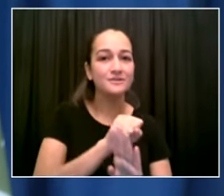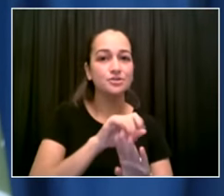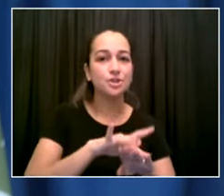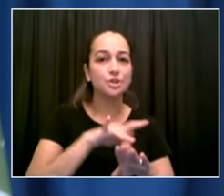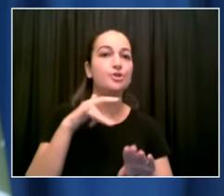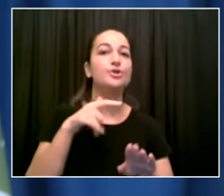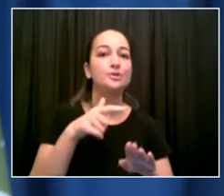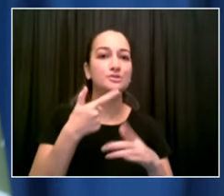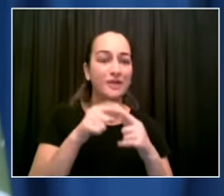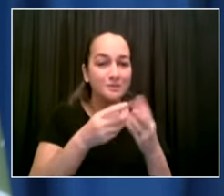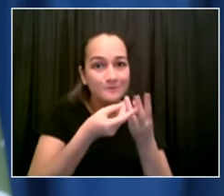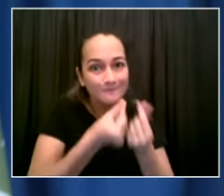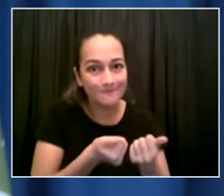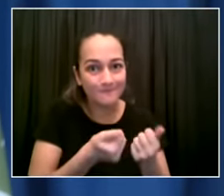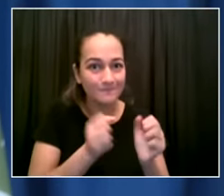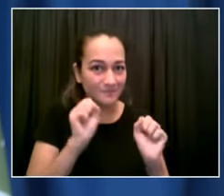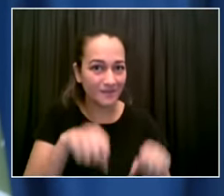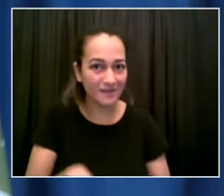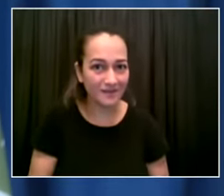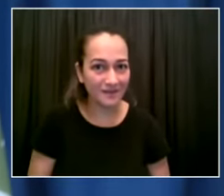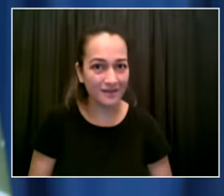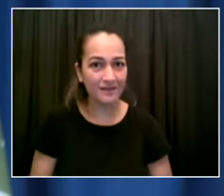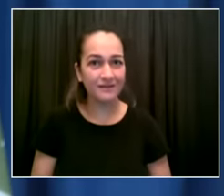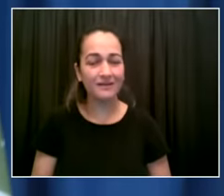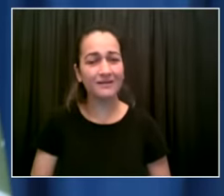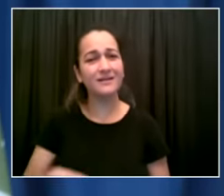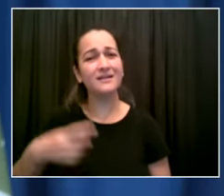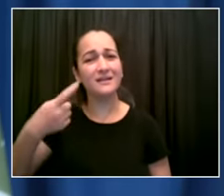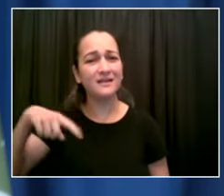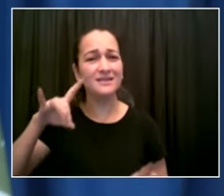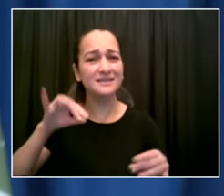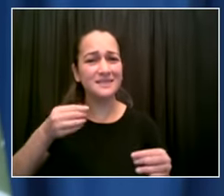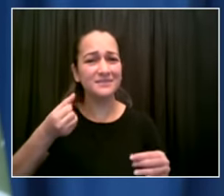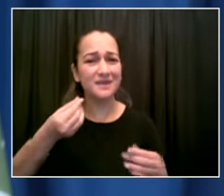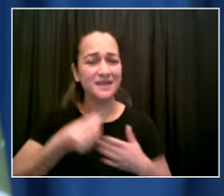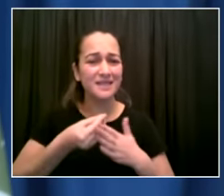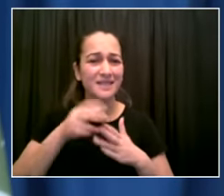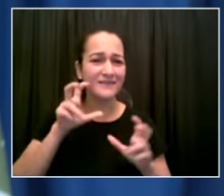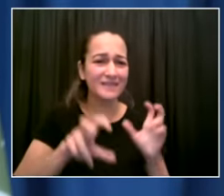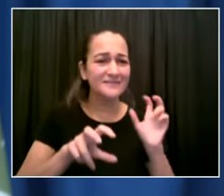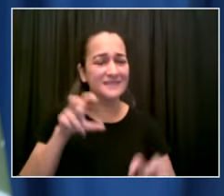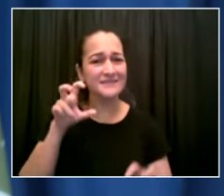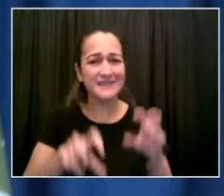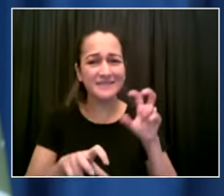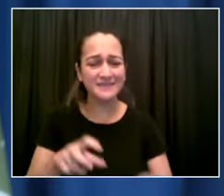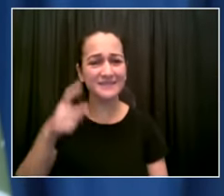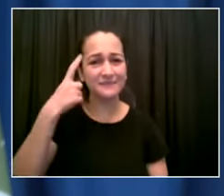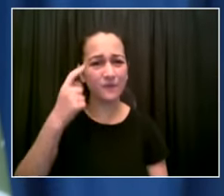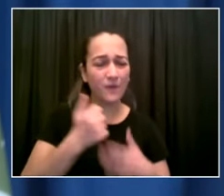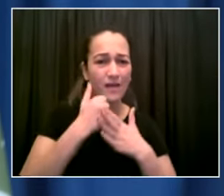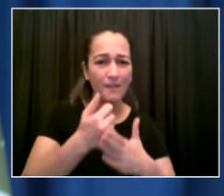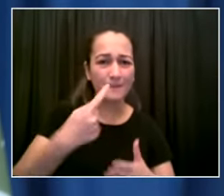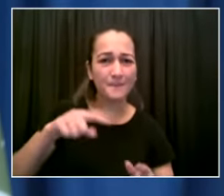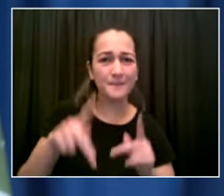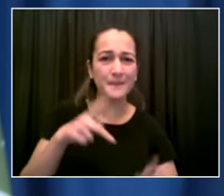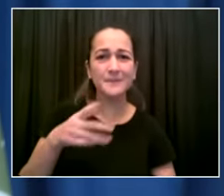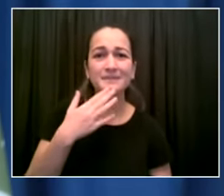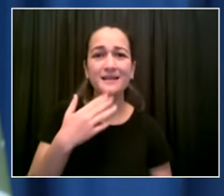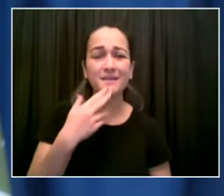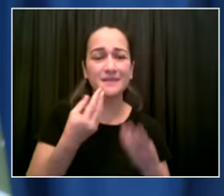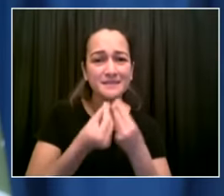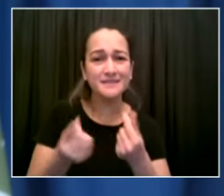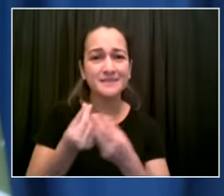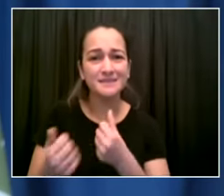to this country of 404 billion dollars last week reuters did a long